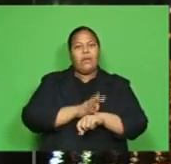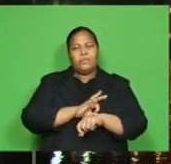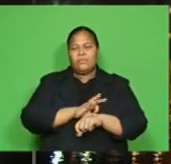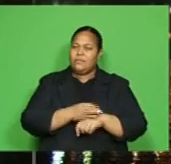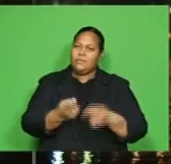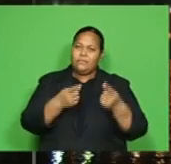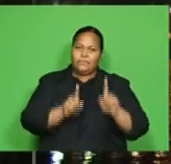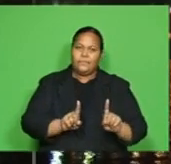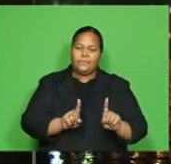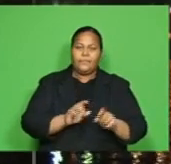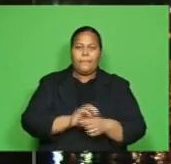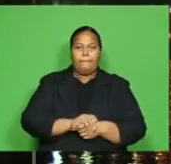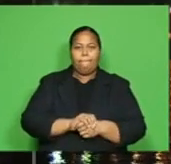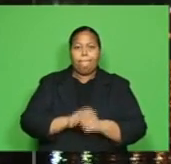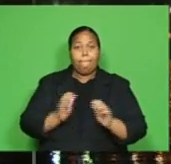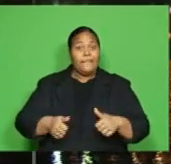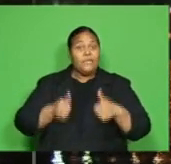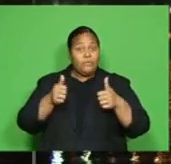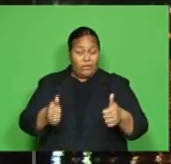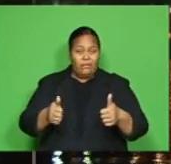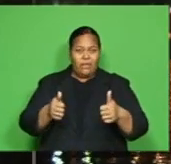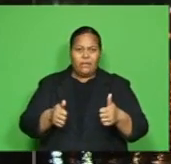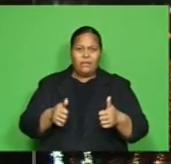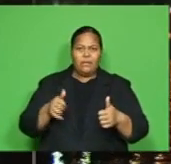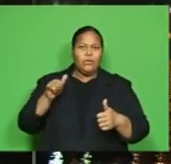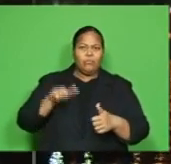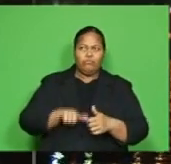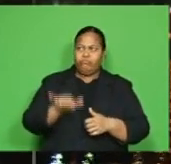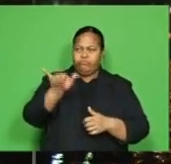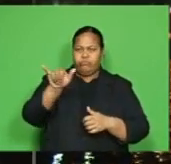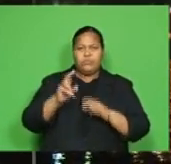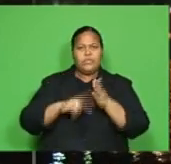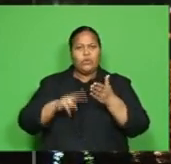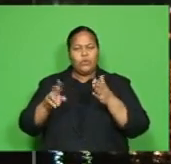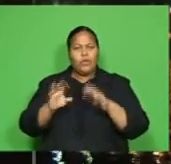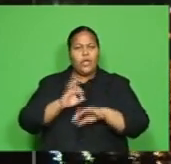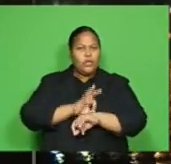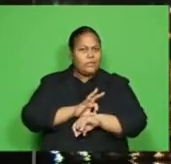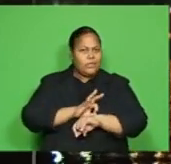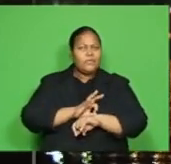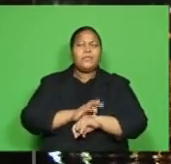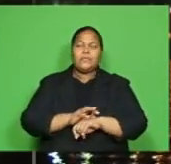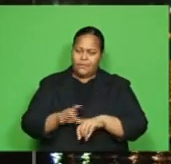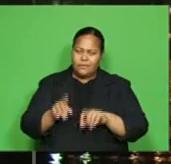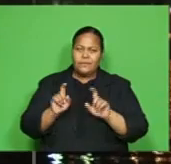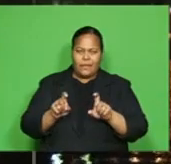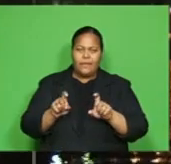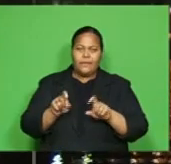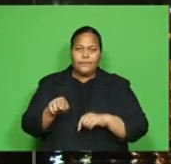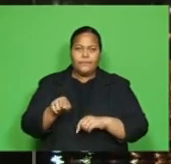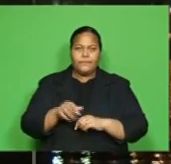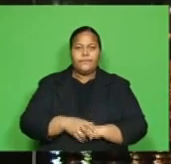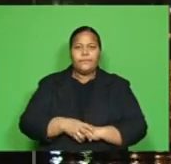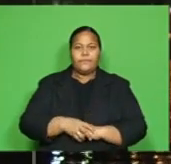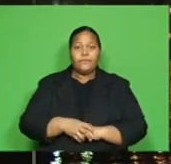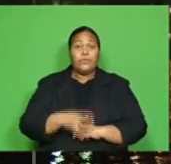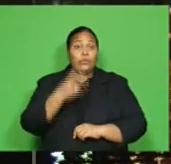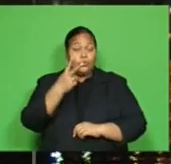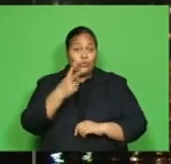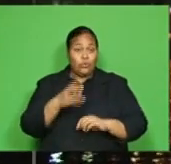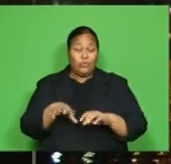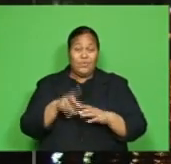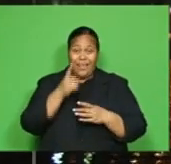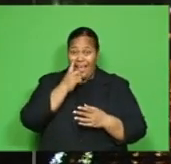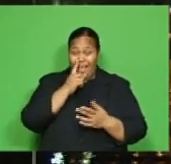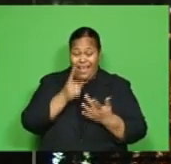Hospital. The driver was medically evacuated to the Nalsori Hospital, where he remains admitted. The other two passengers were